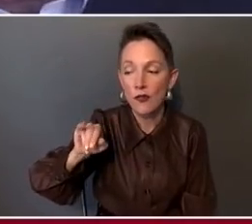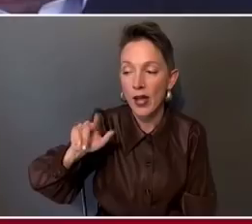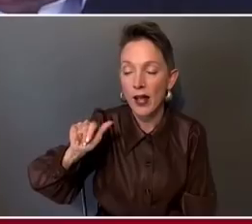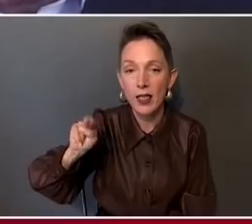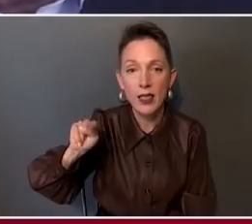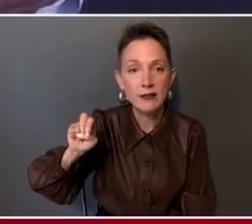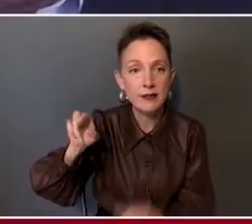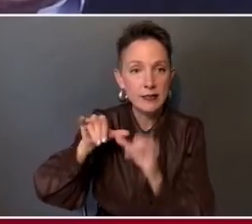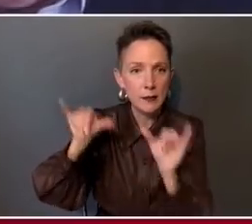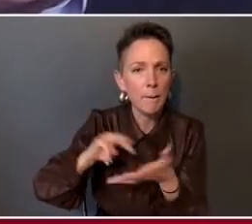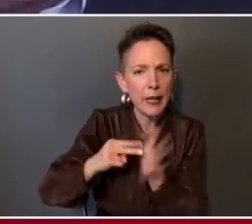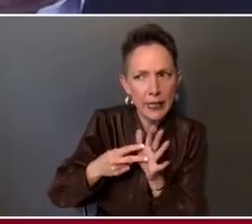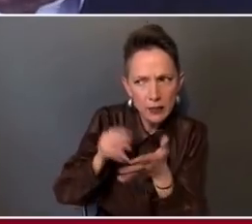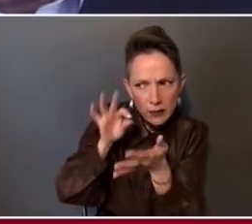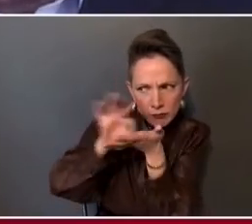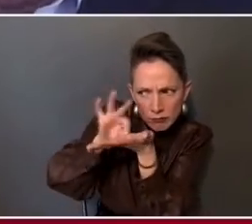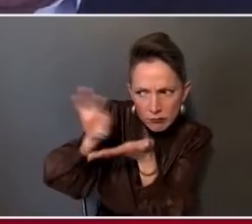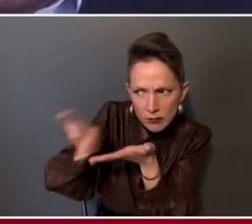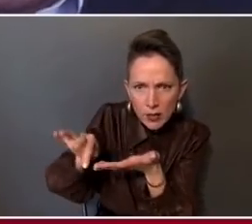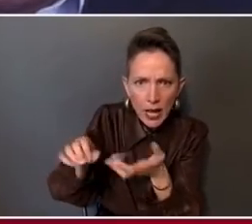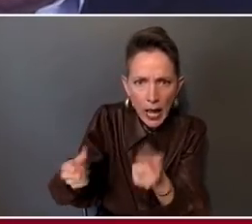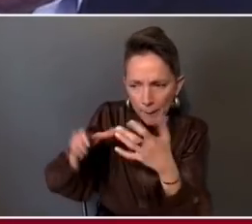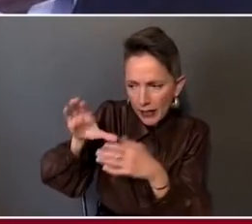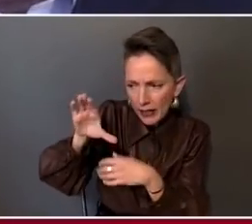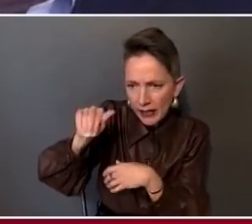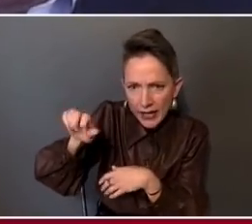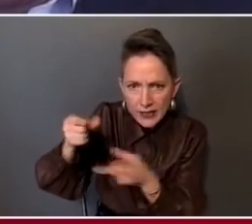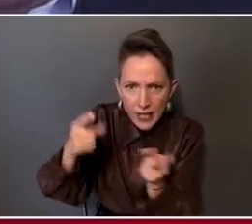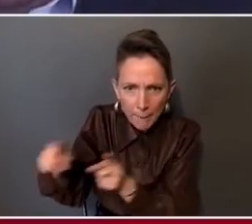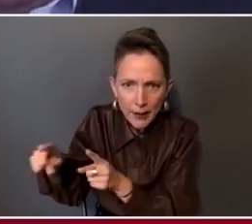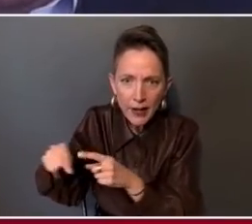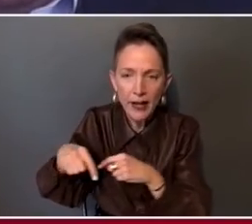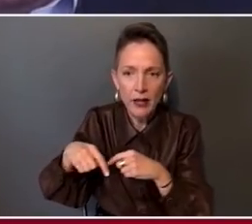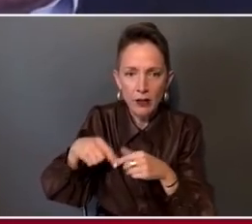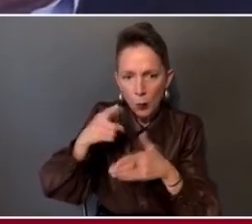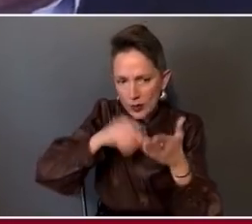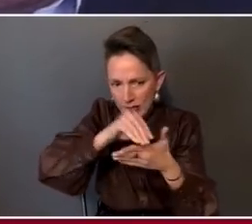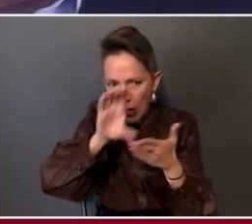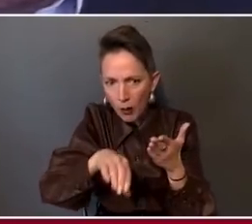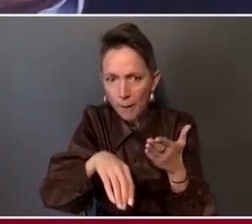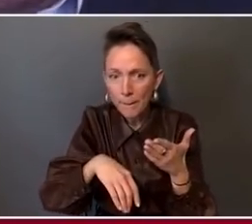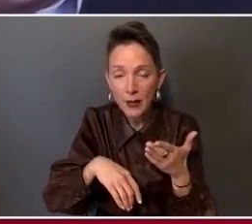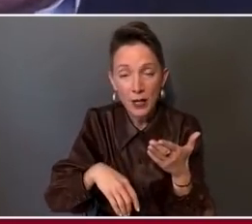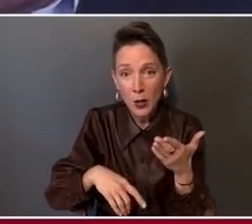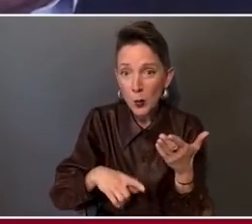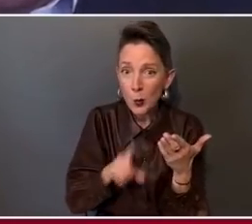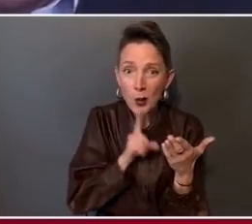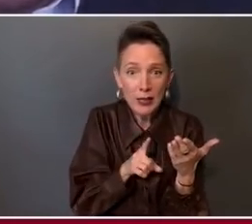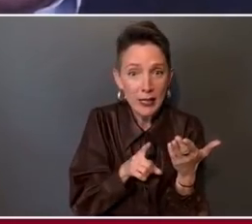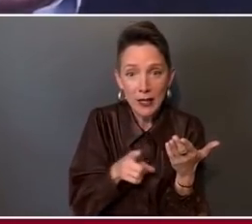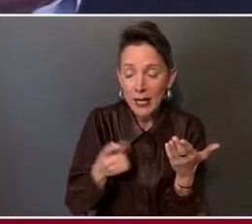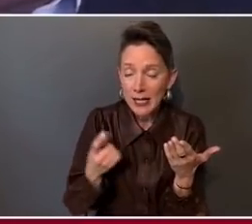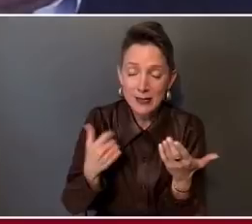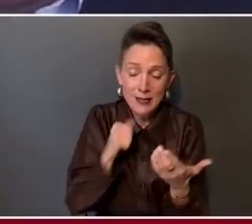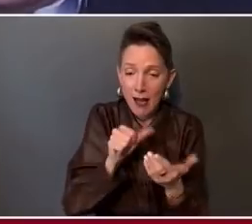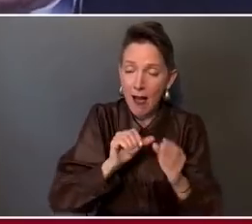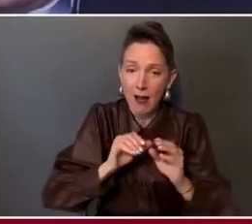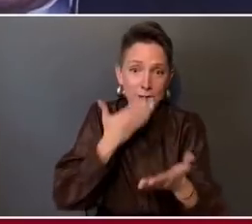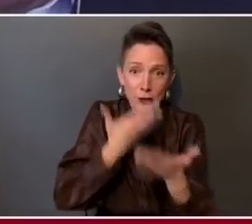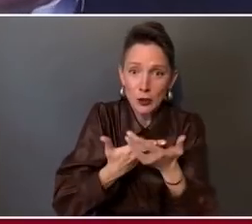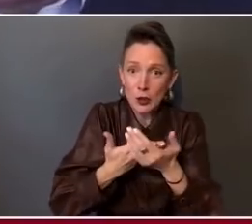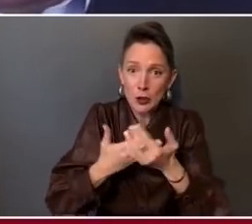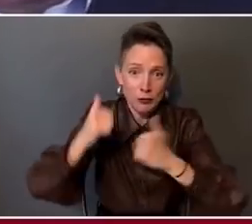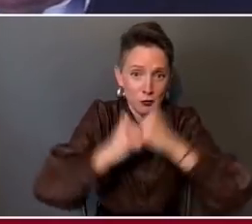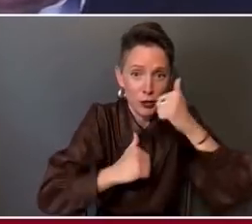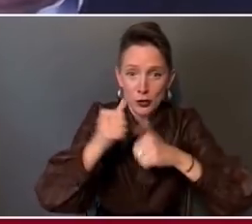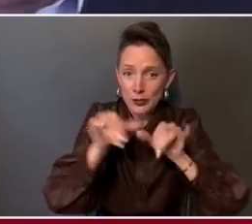cases are occurring, what their outcomes are, is held together largely by baling, twine, and barbed wire, we actually still have